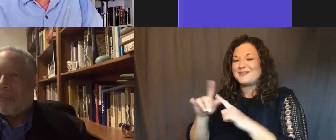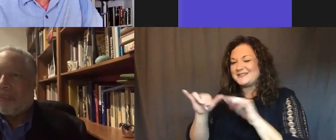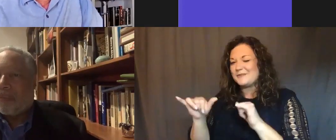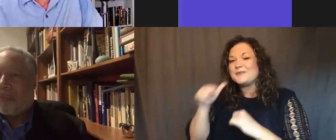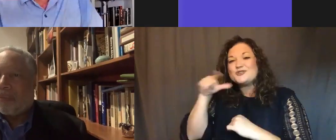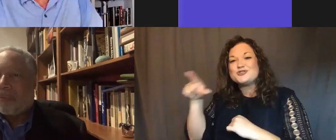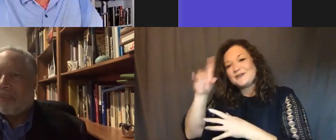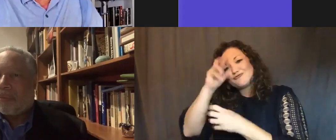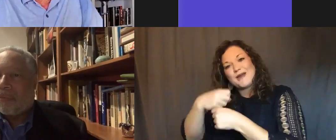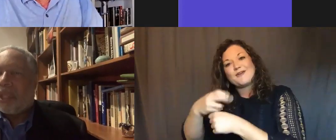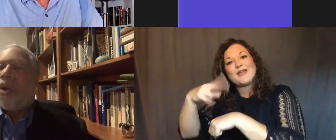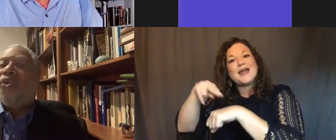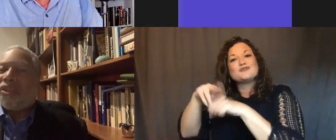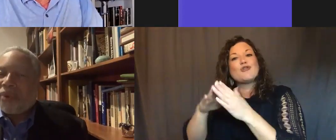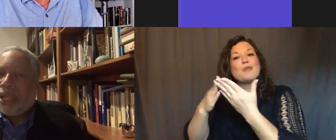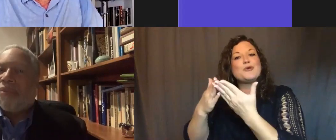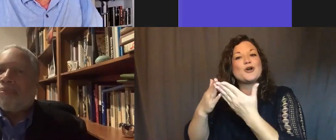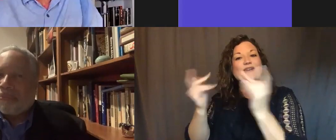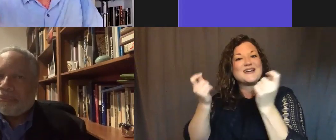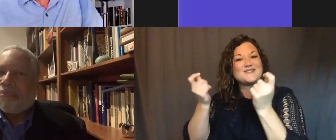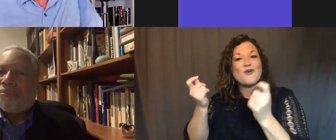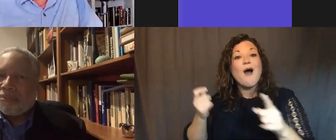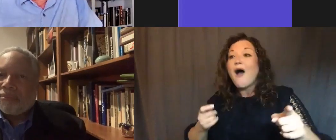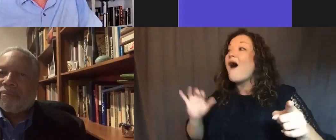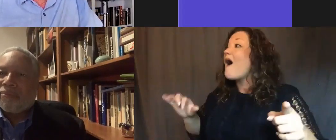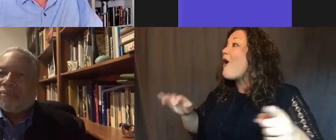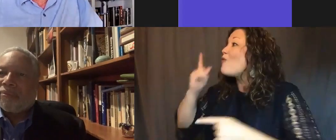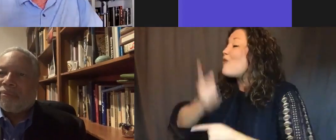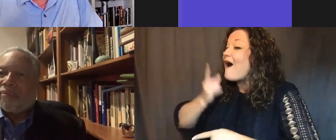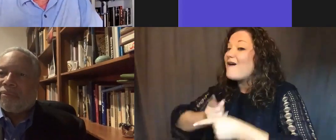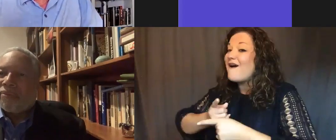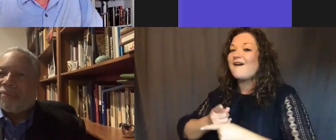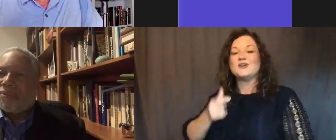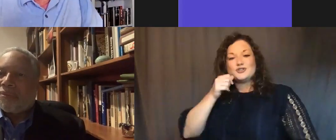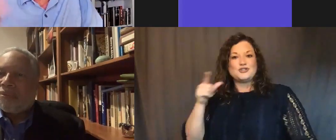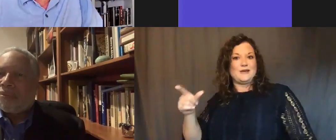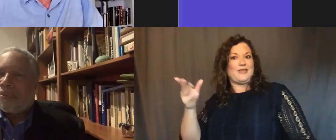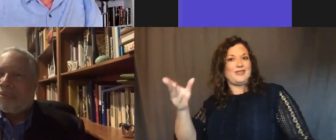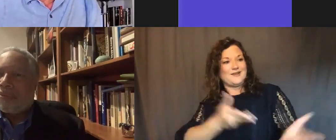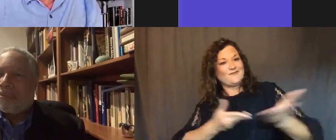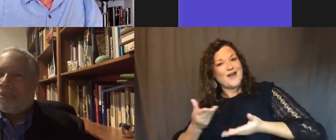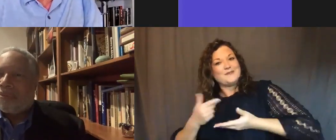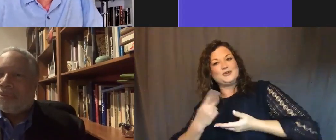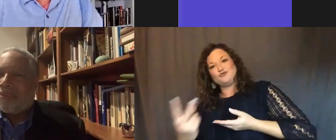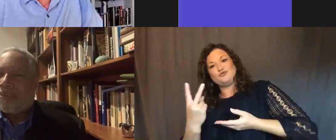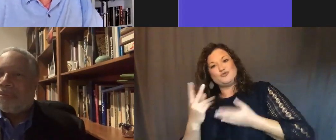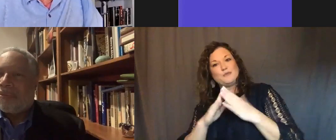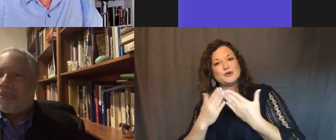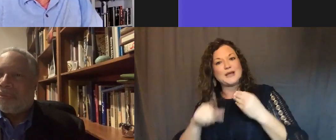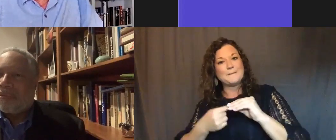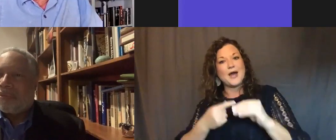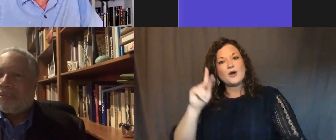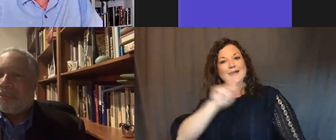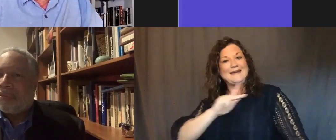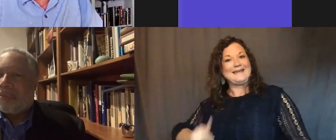of the National Book Festival. That's right. And she had me there for two of my books about the king years that